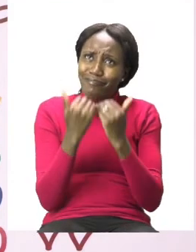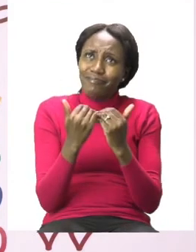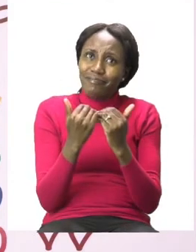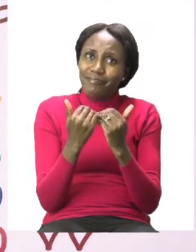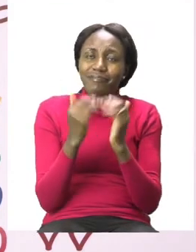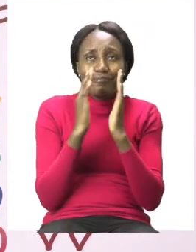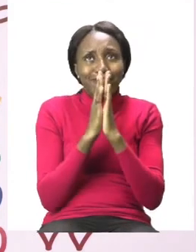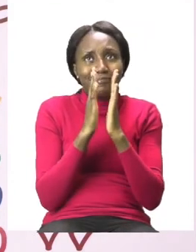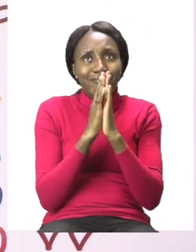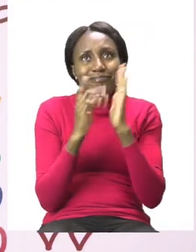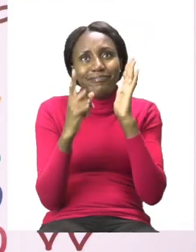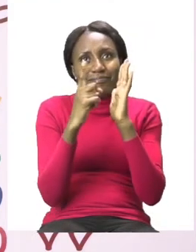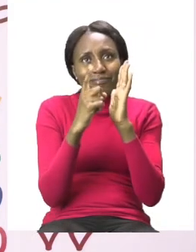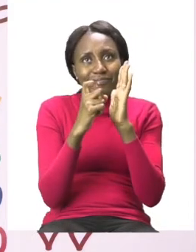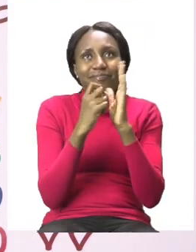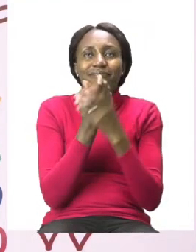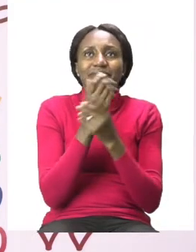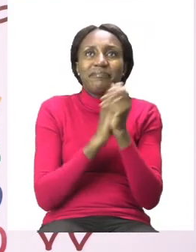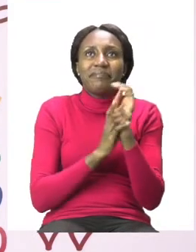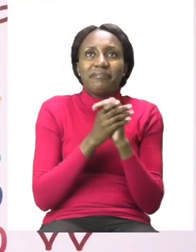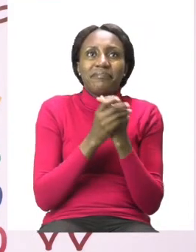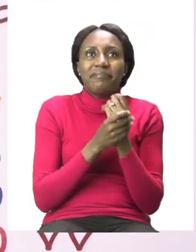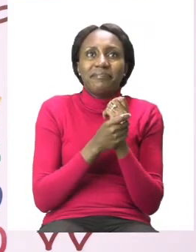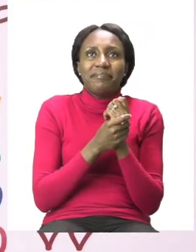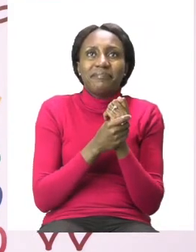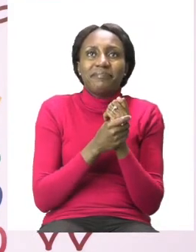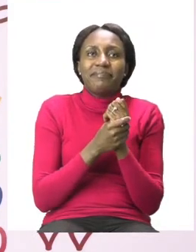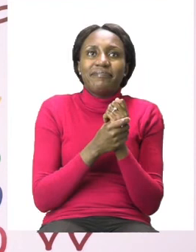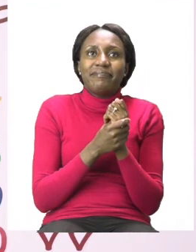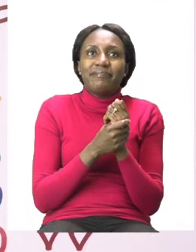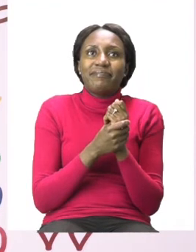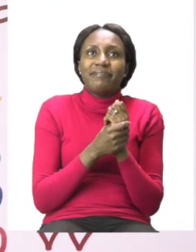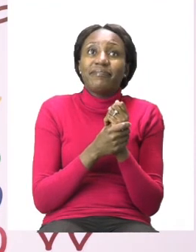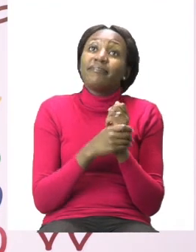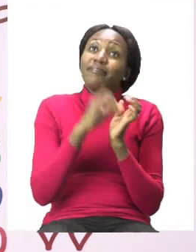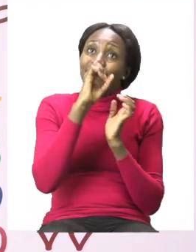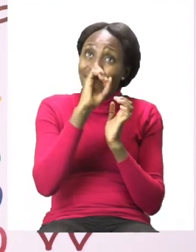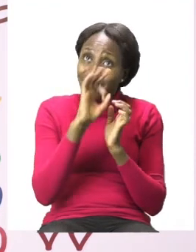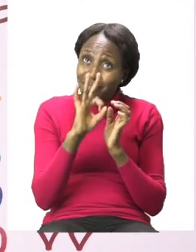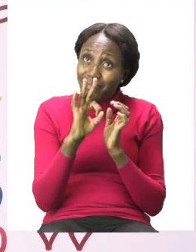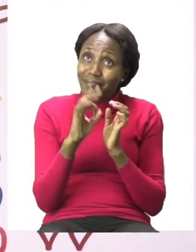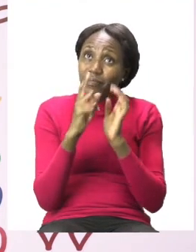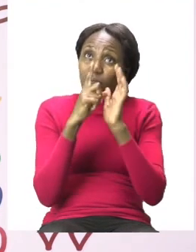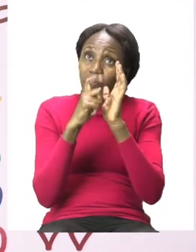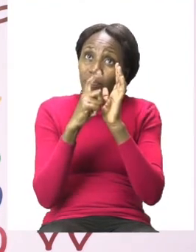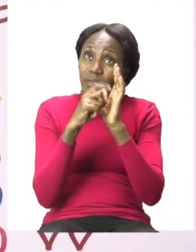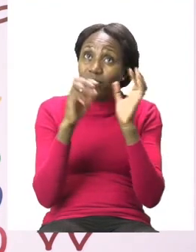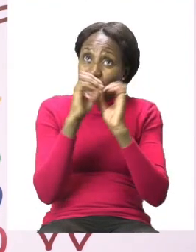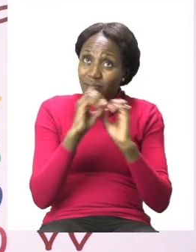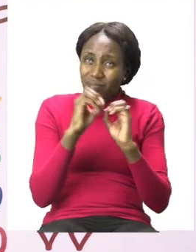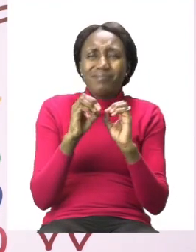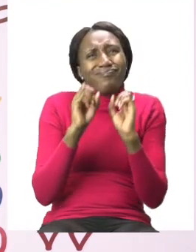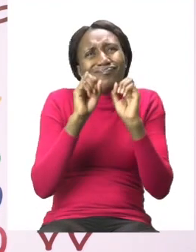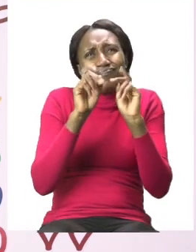to sanitize. So let us take our sanitizer and if you don't have sanitizer that's